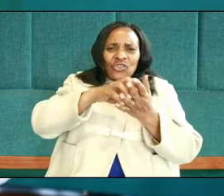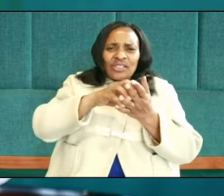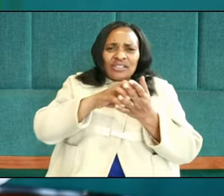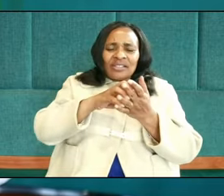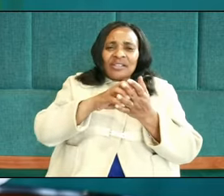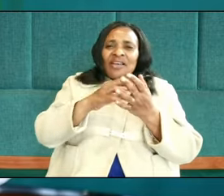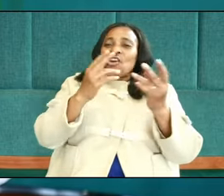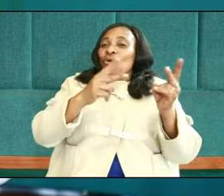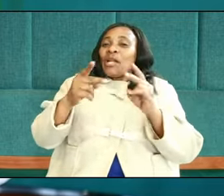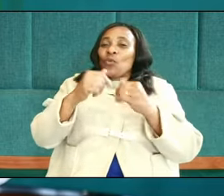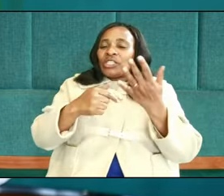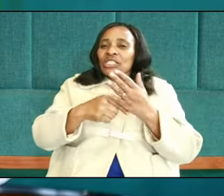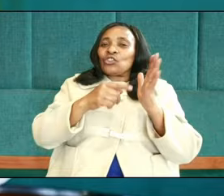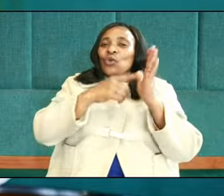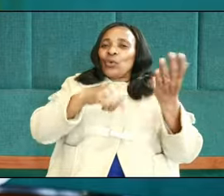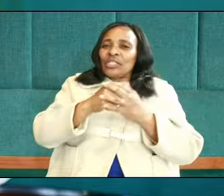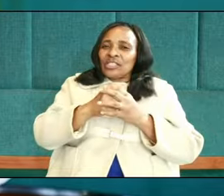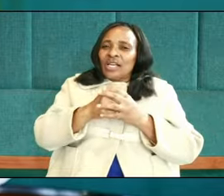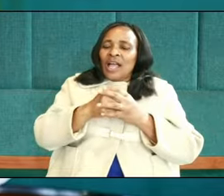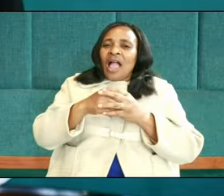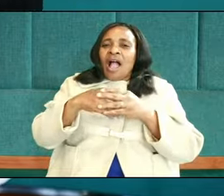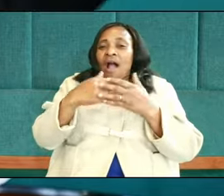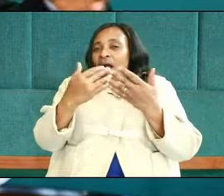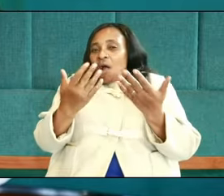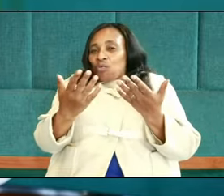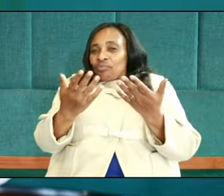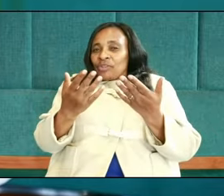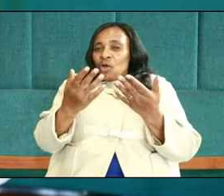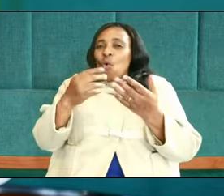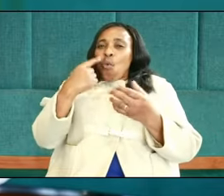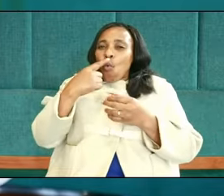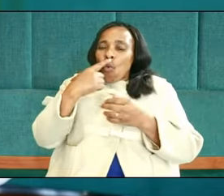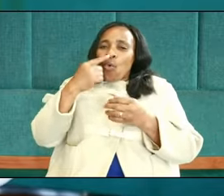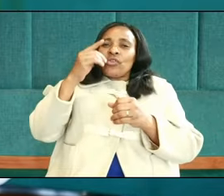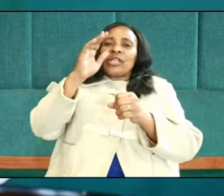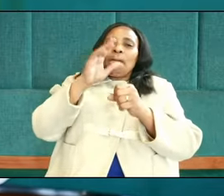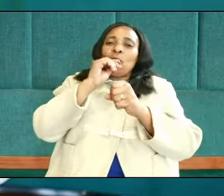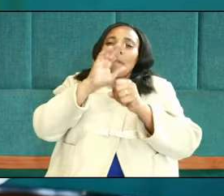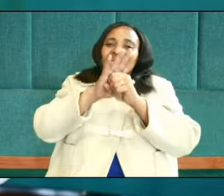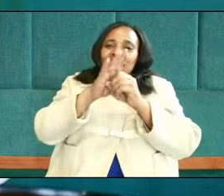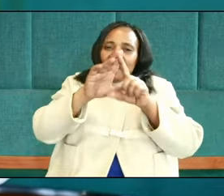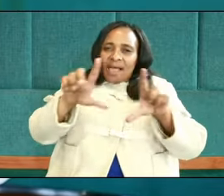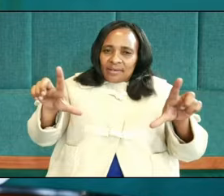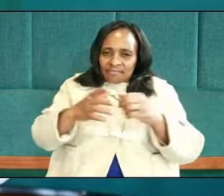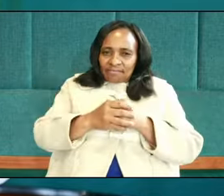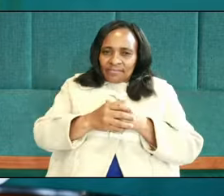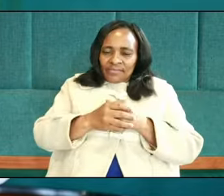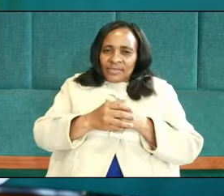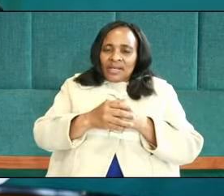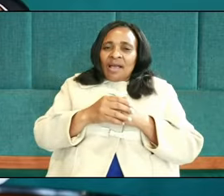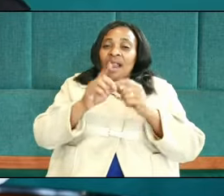and obviously, he is referring here, or this psalm is referring to the promised land, the land of